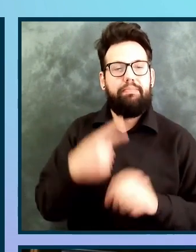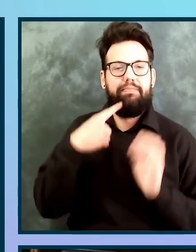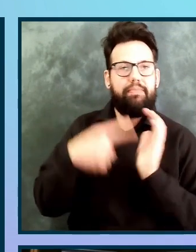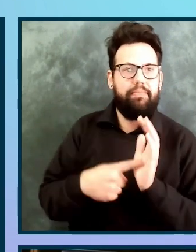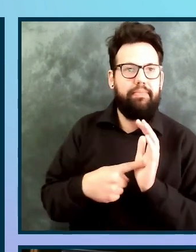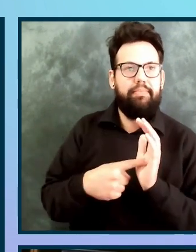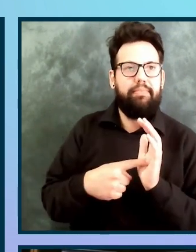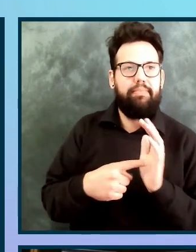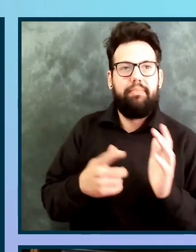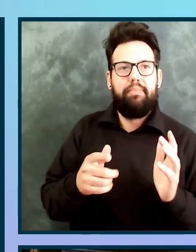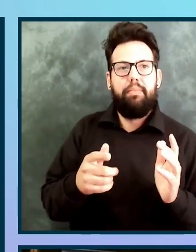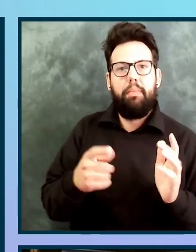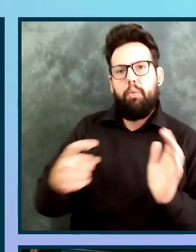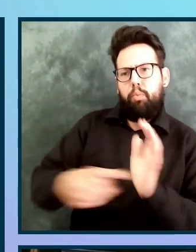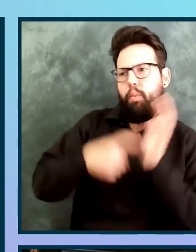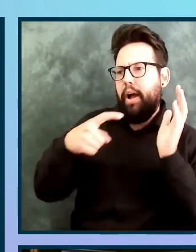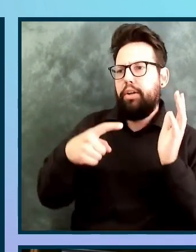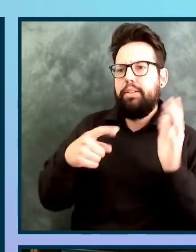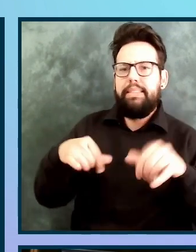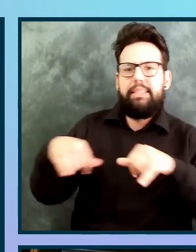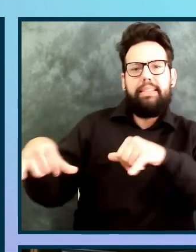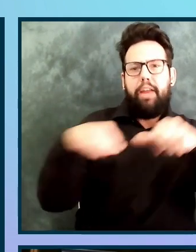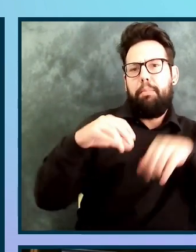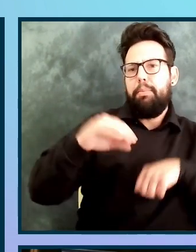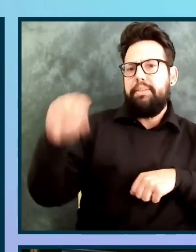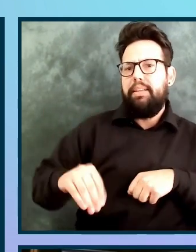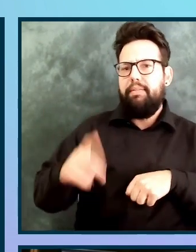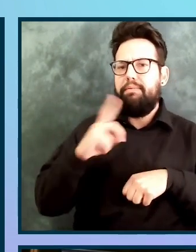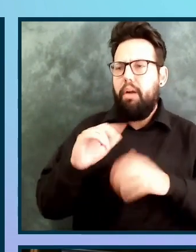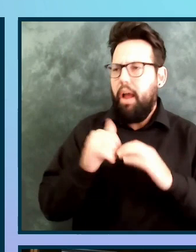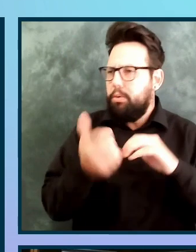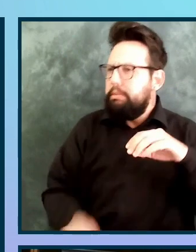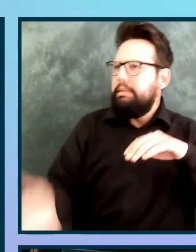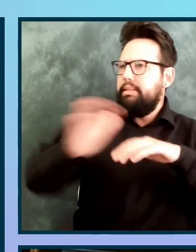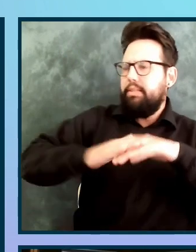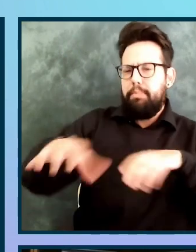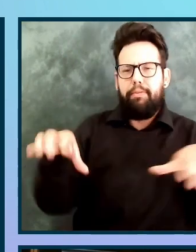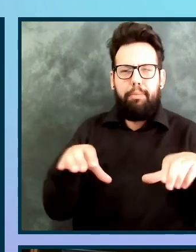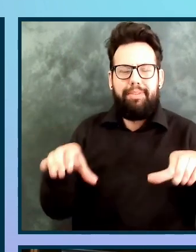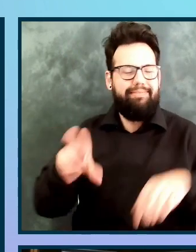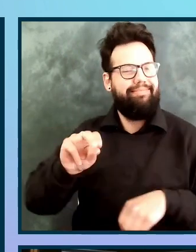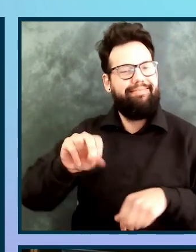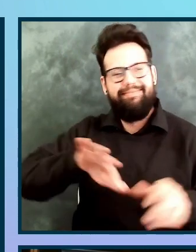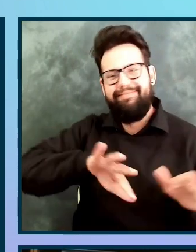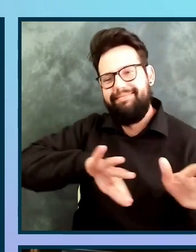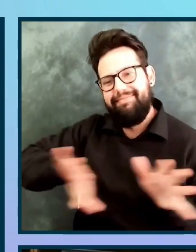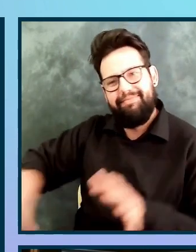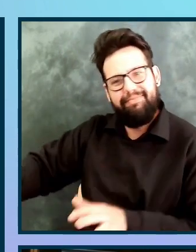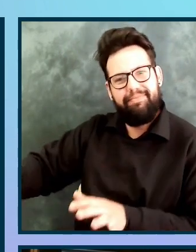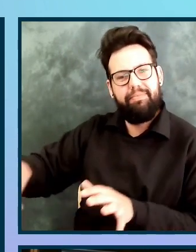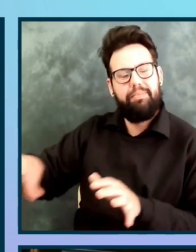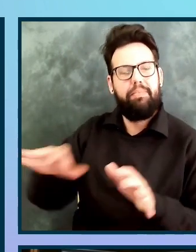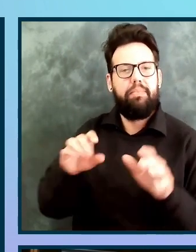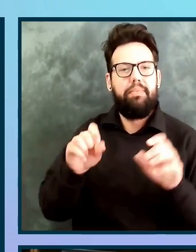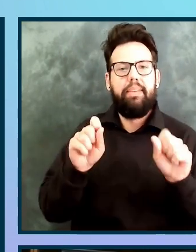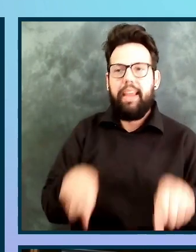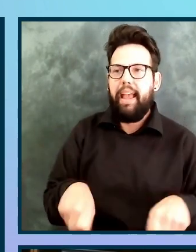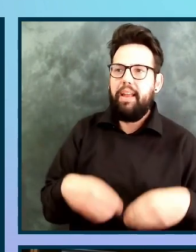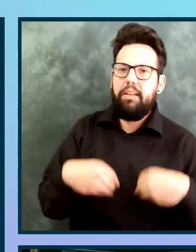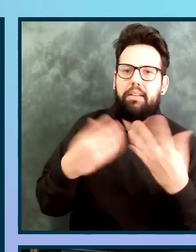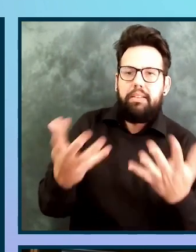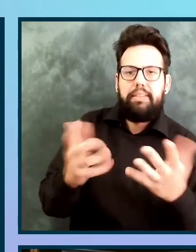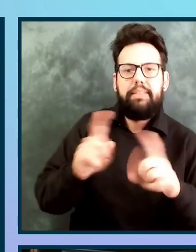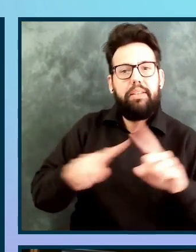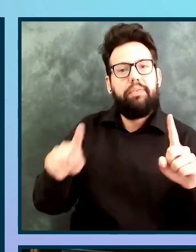else. Don't do that. Accountability systems to reinforce the change. This can be as simple as a manager or a change agent